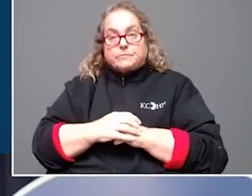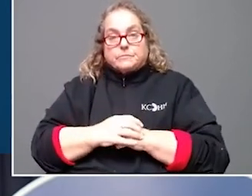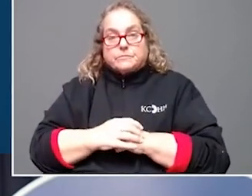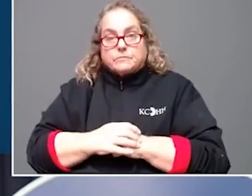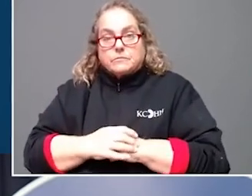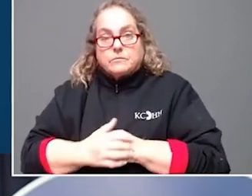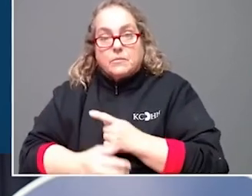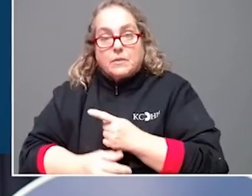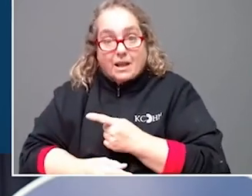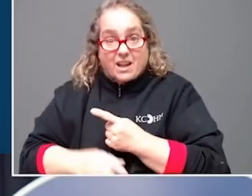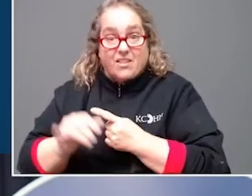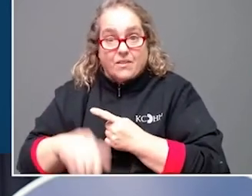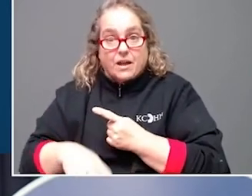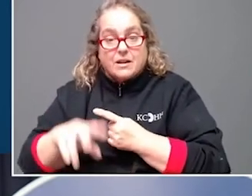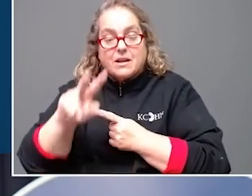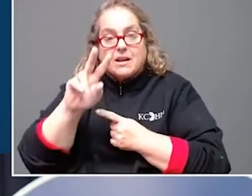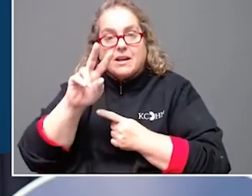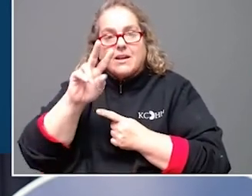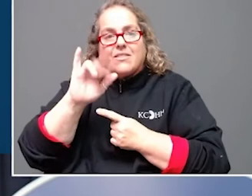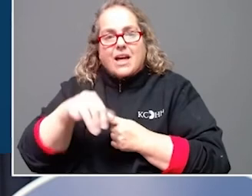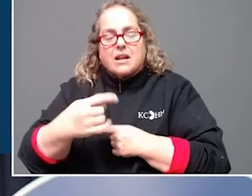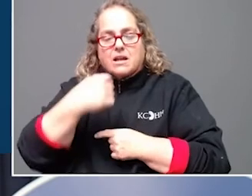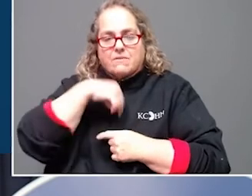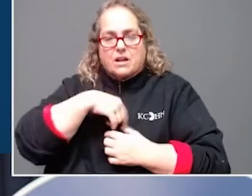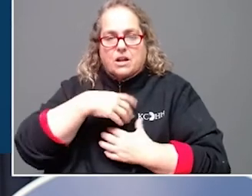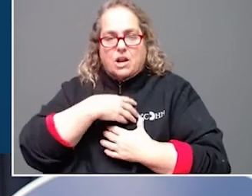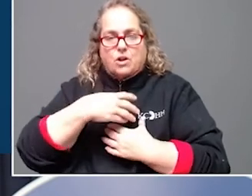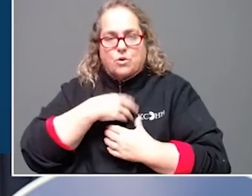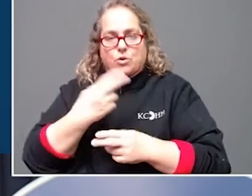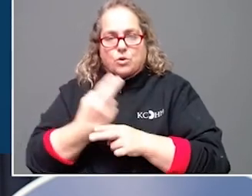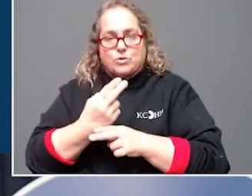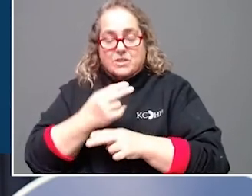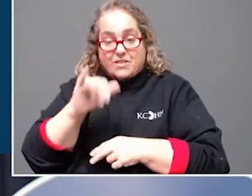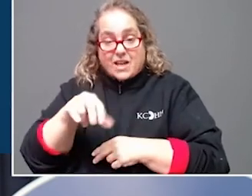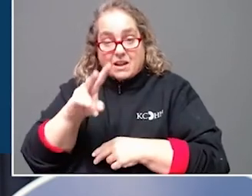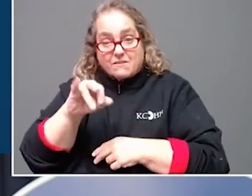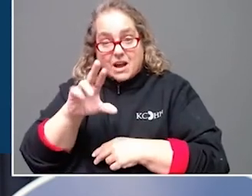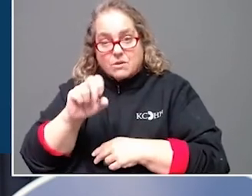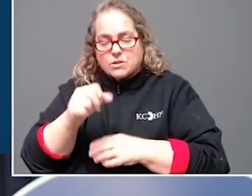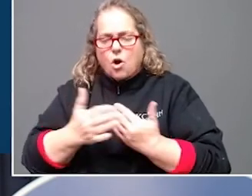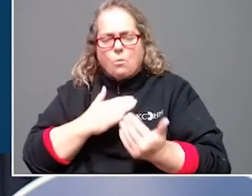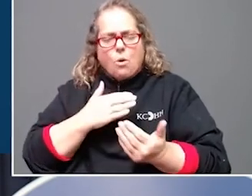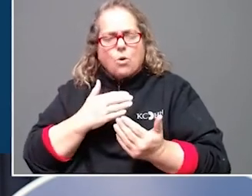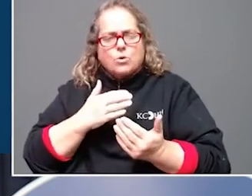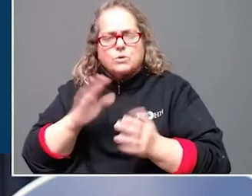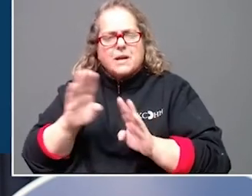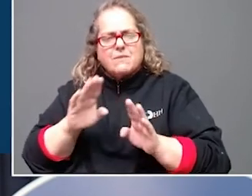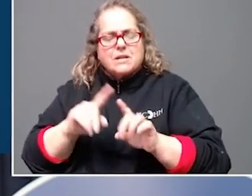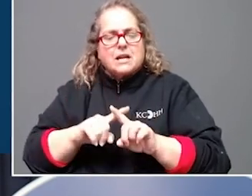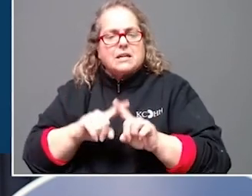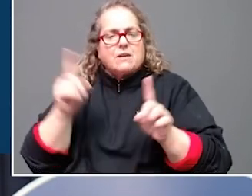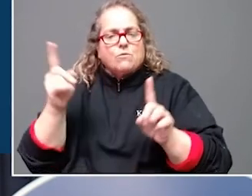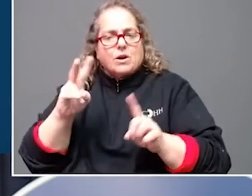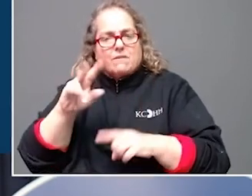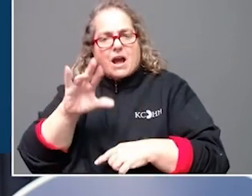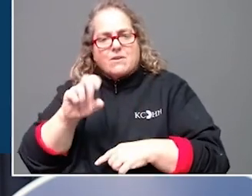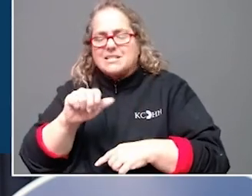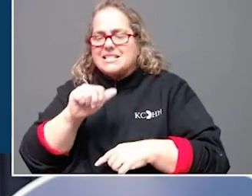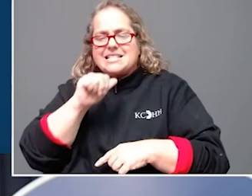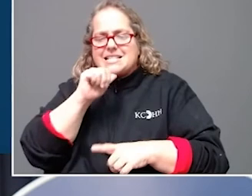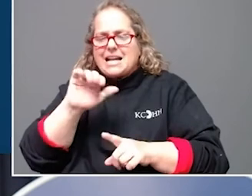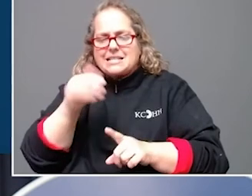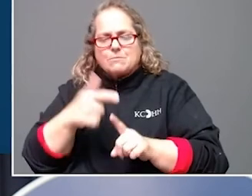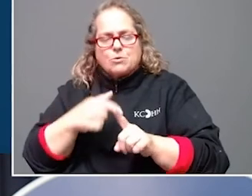indicate the Omicron variant may be nearing a peak and a subsequent decline. He also noted that while hospitalizations